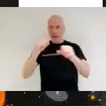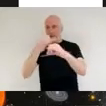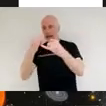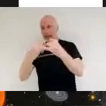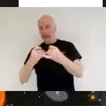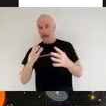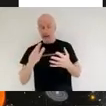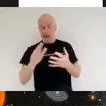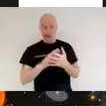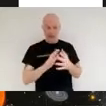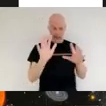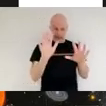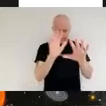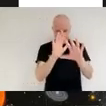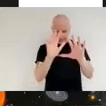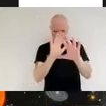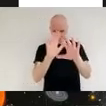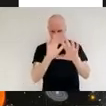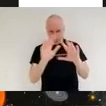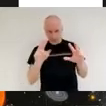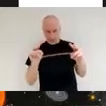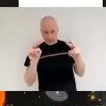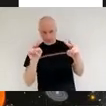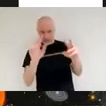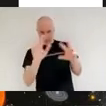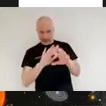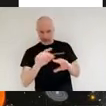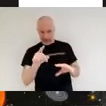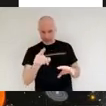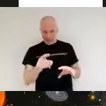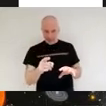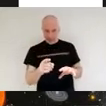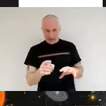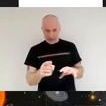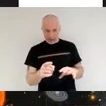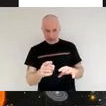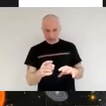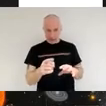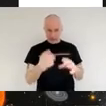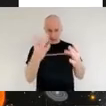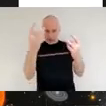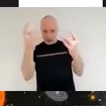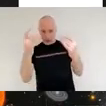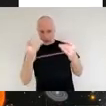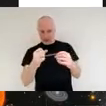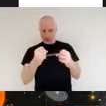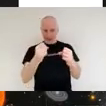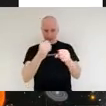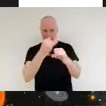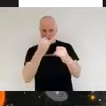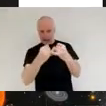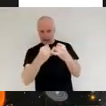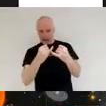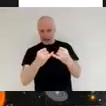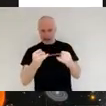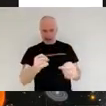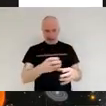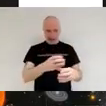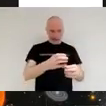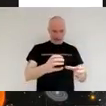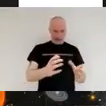you can see in this image that we've got a couple of stars in the foreground over these gaseous pillow pillar structures